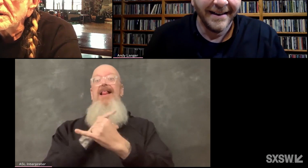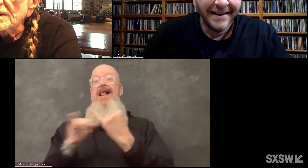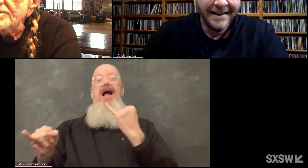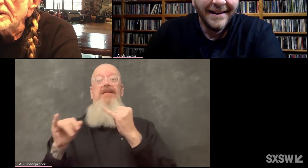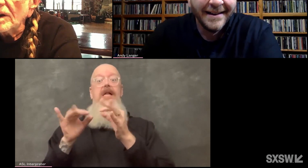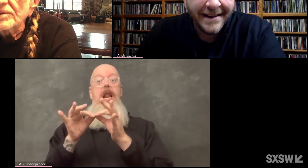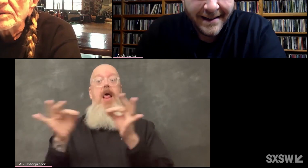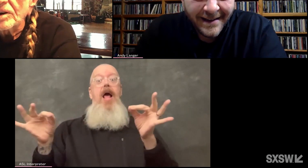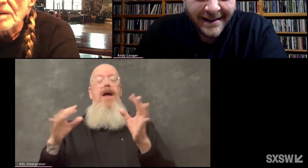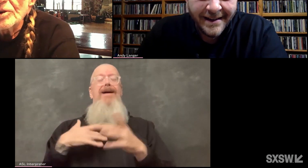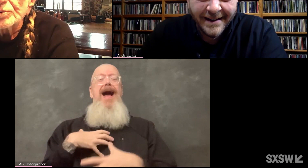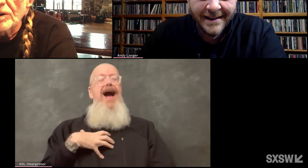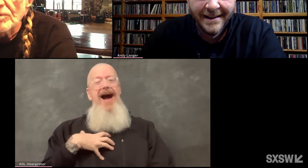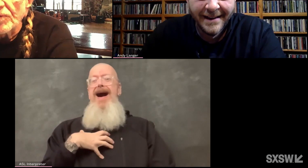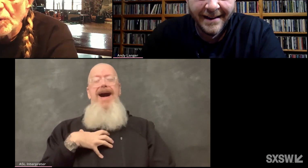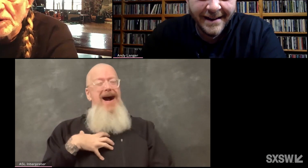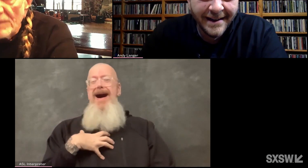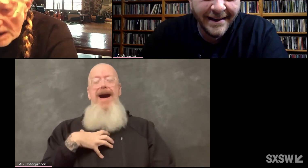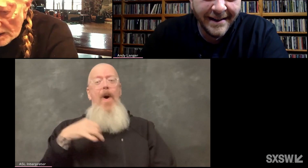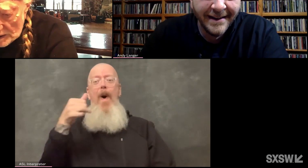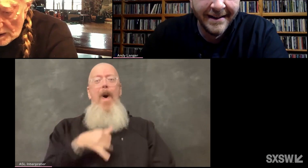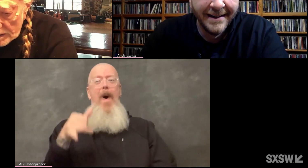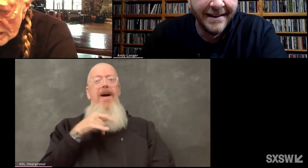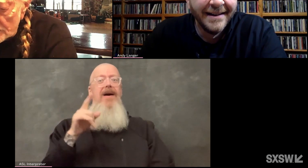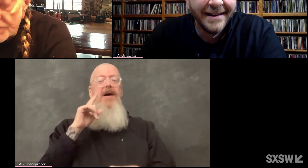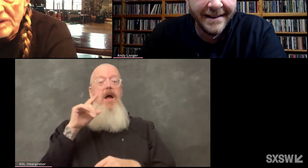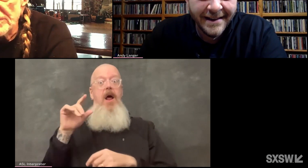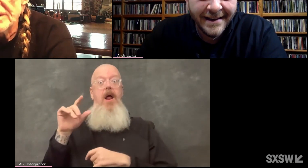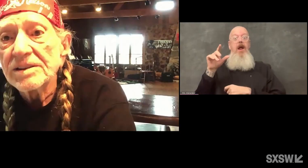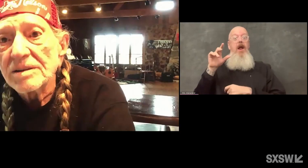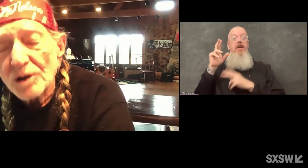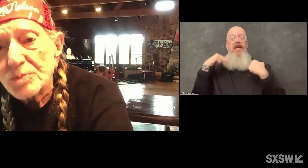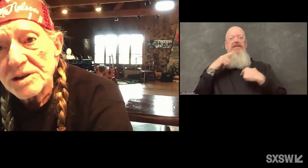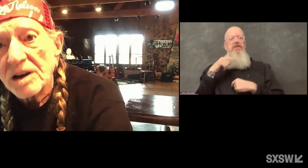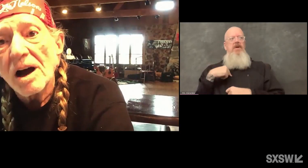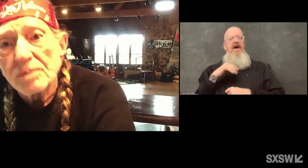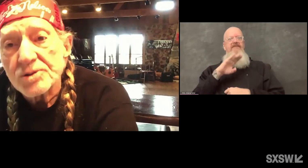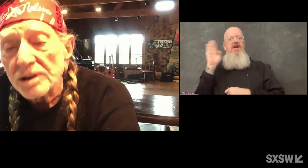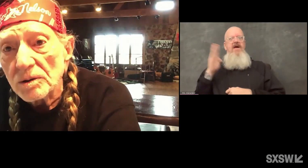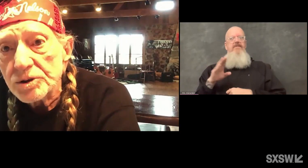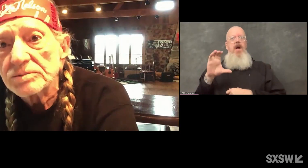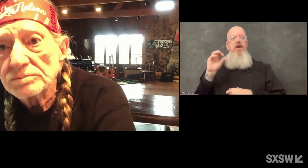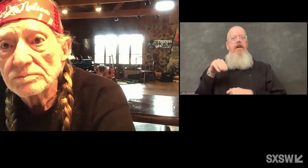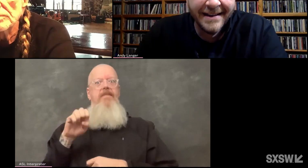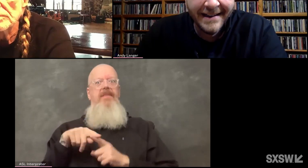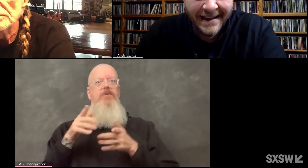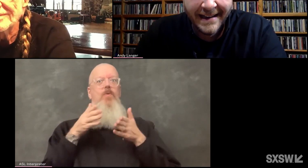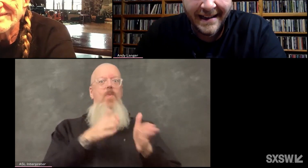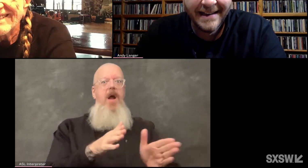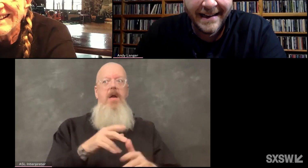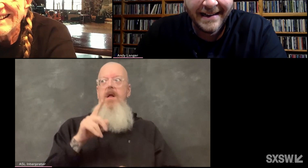One of the nuns said, I've never come this way before. The other one said, me neither. It must be the cobblestones.